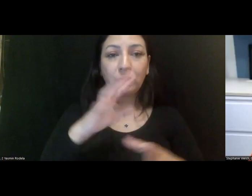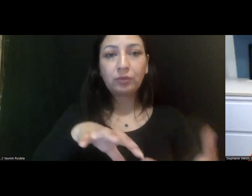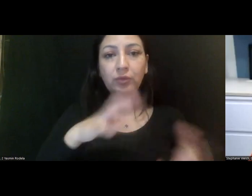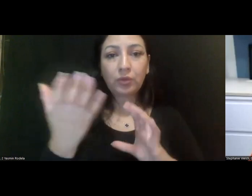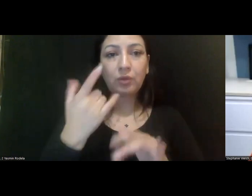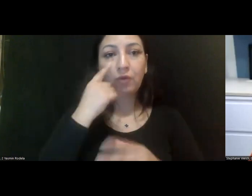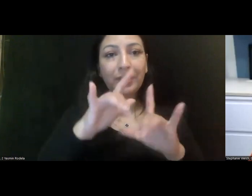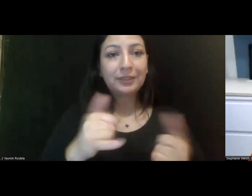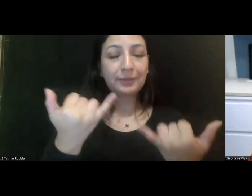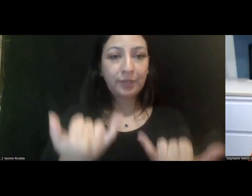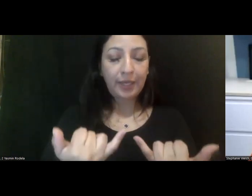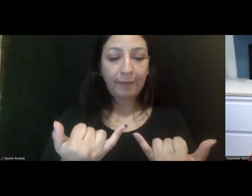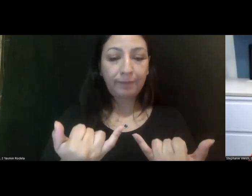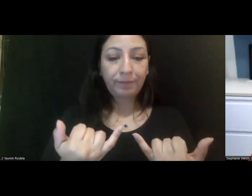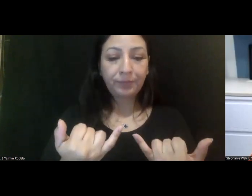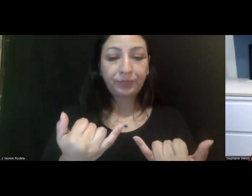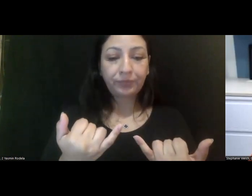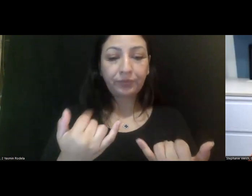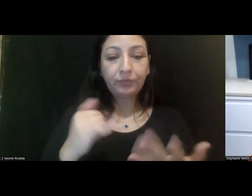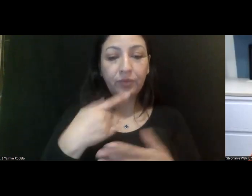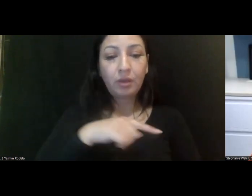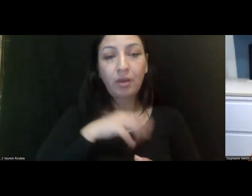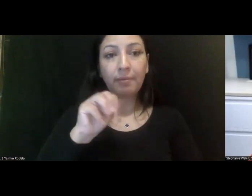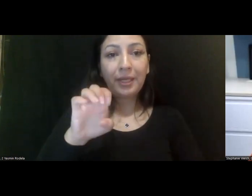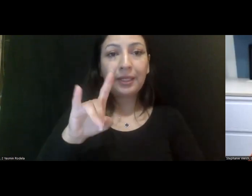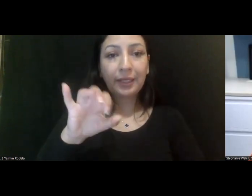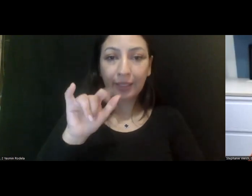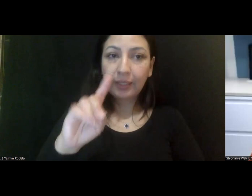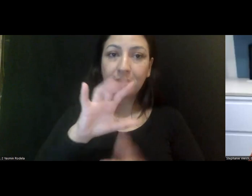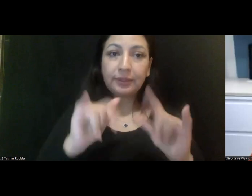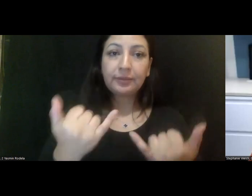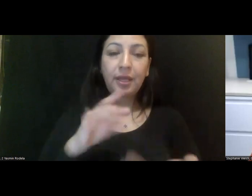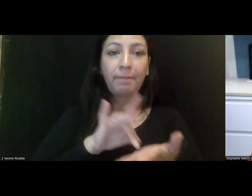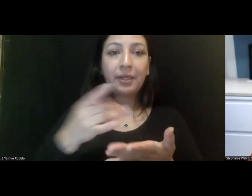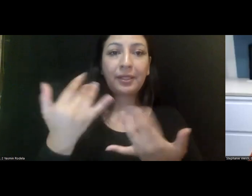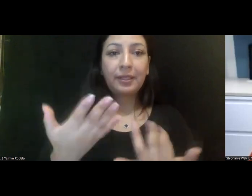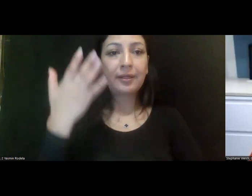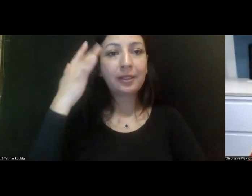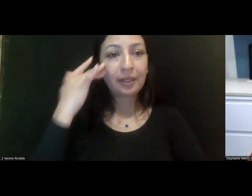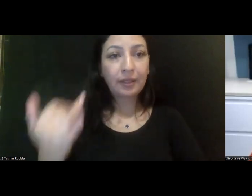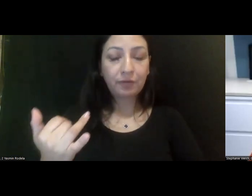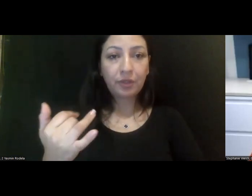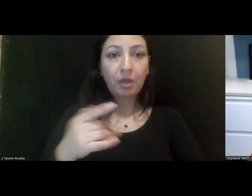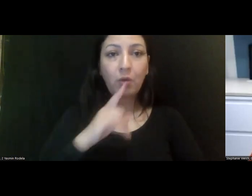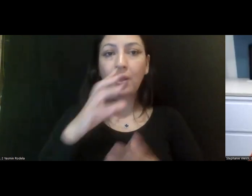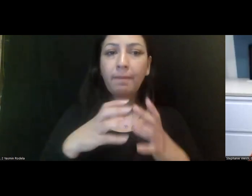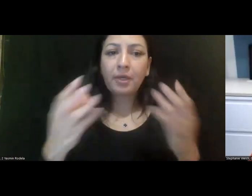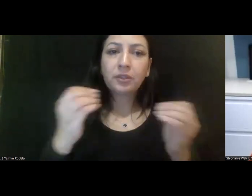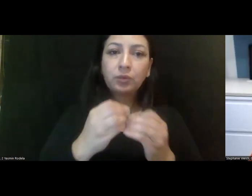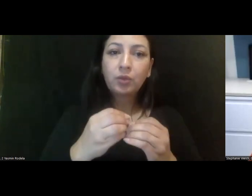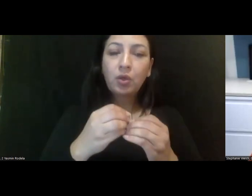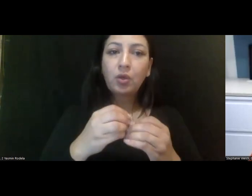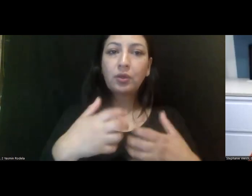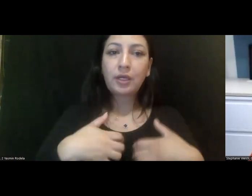system today that our, our Medicaid system today, our Medi-Cal system here in California is a much more robust set of,